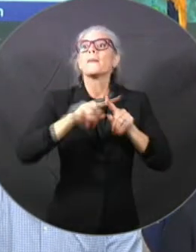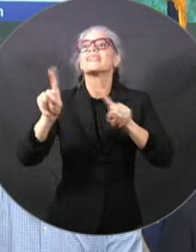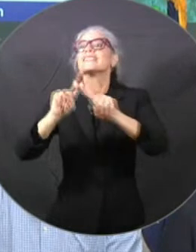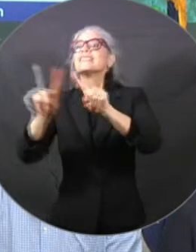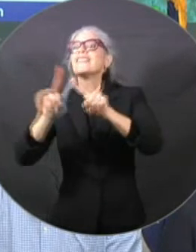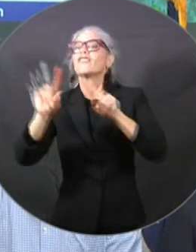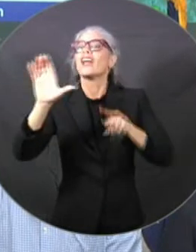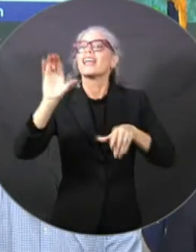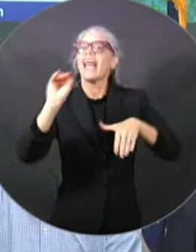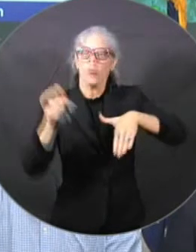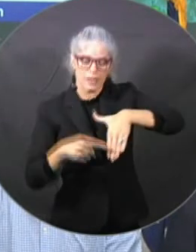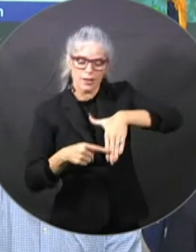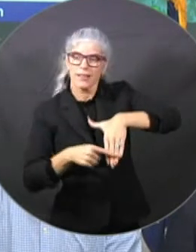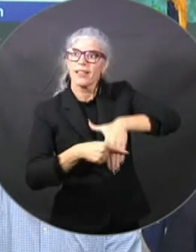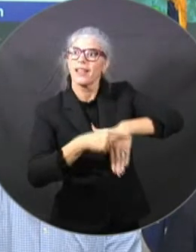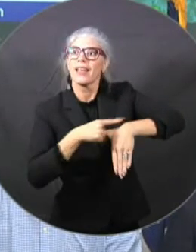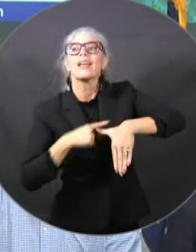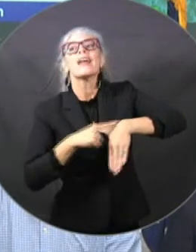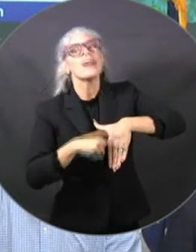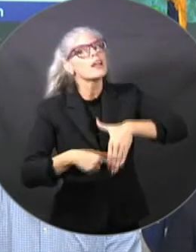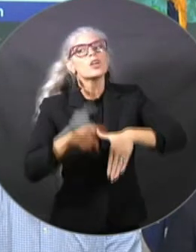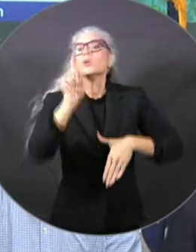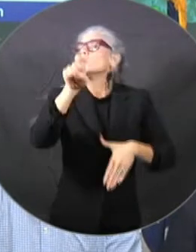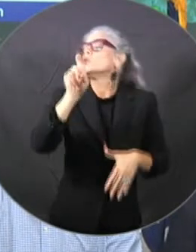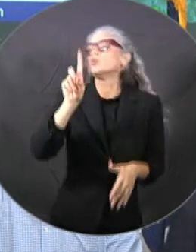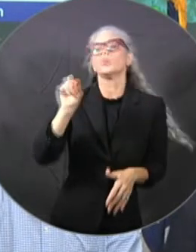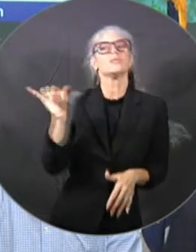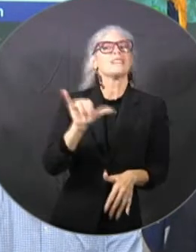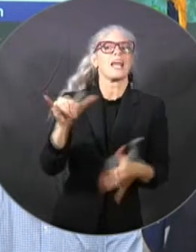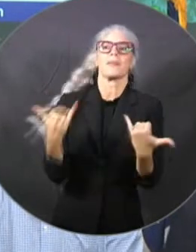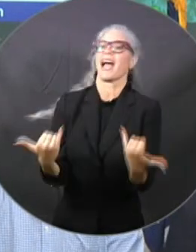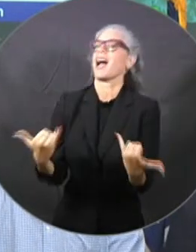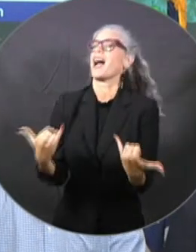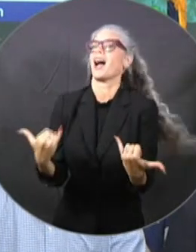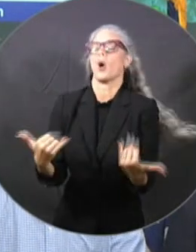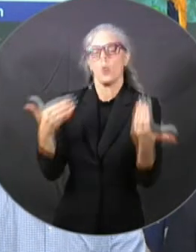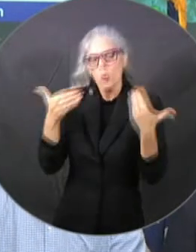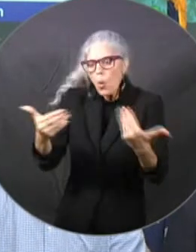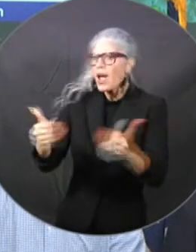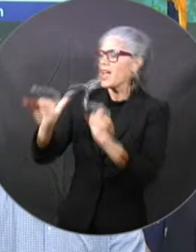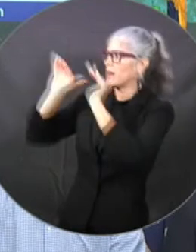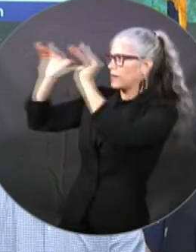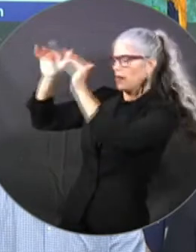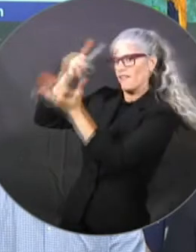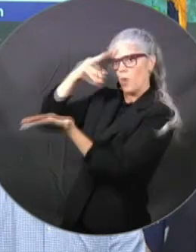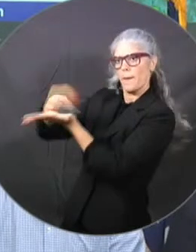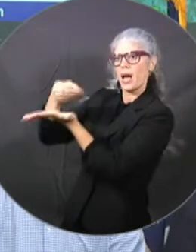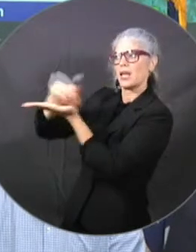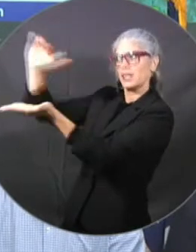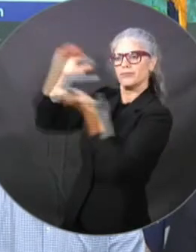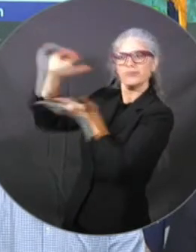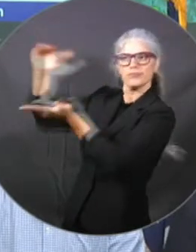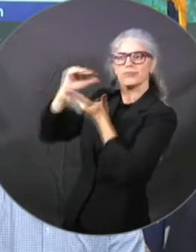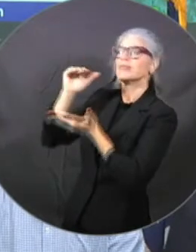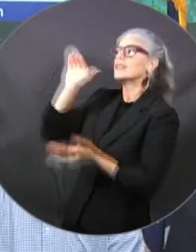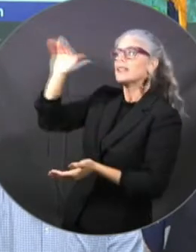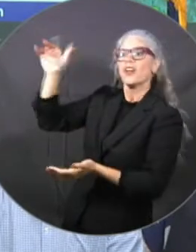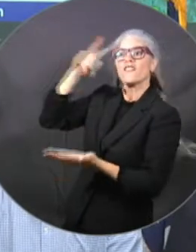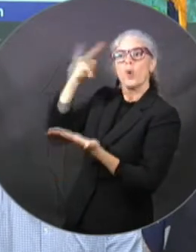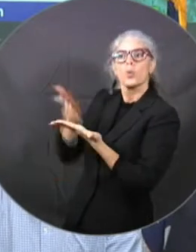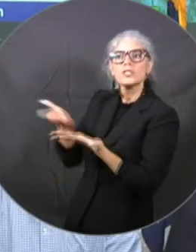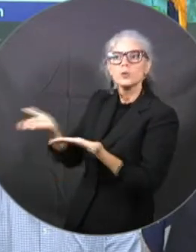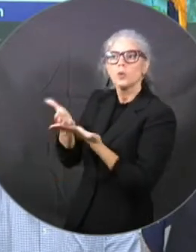same thing. If you're anywhere from north of Tampa Bay all the way up into Apalachicola Bay, you are going to be impacted by this disaster.